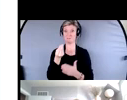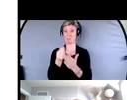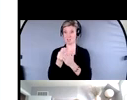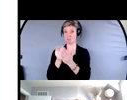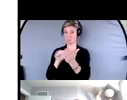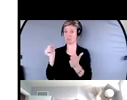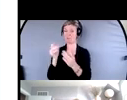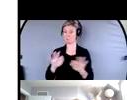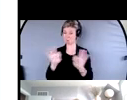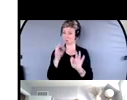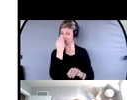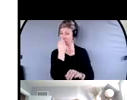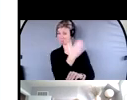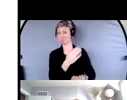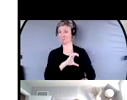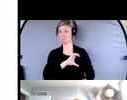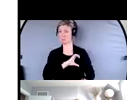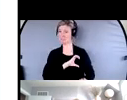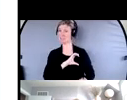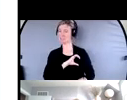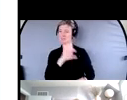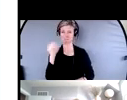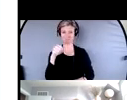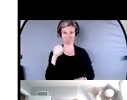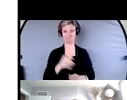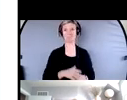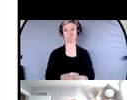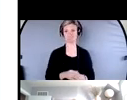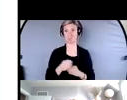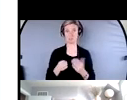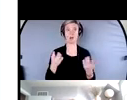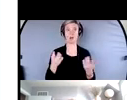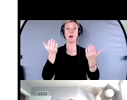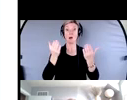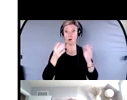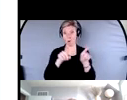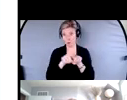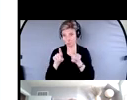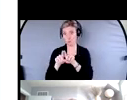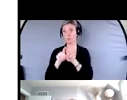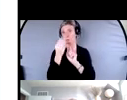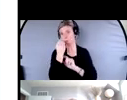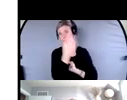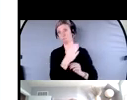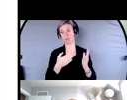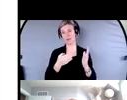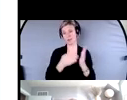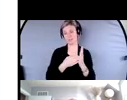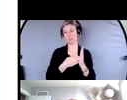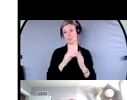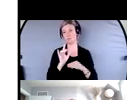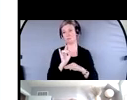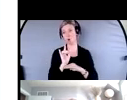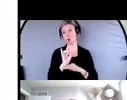police department. The finance, the anti fraud center needs to know about that, and we'll work in collaboration with the local